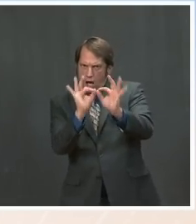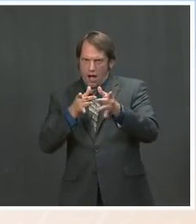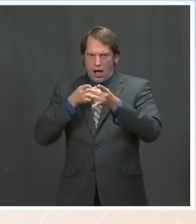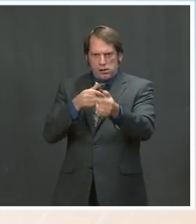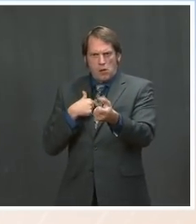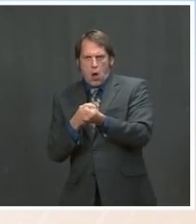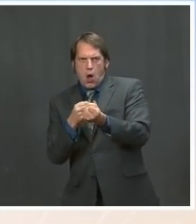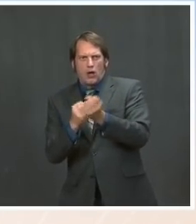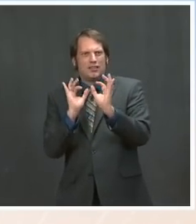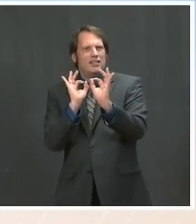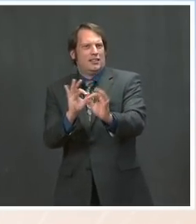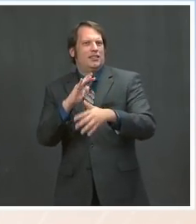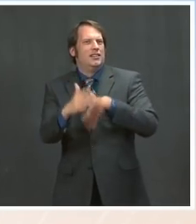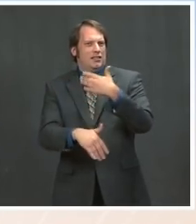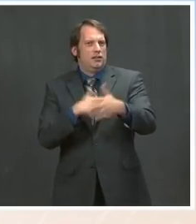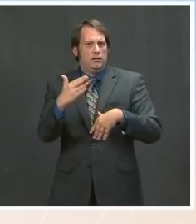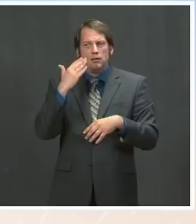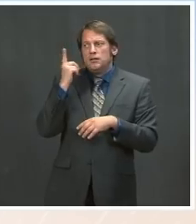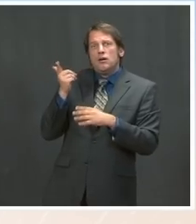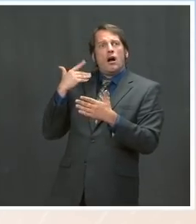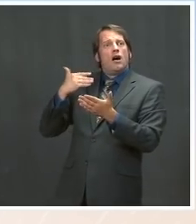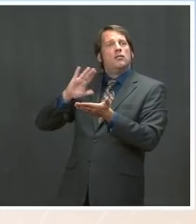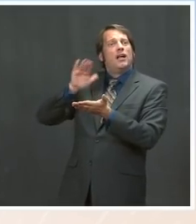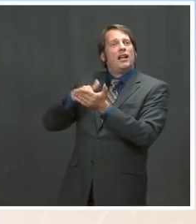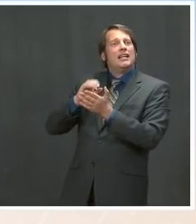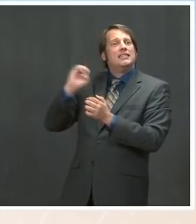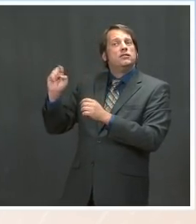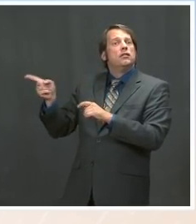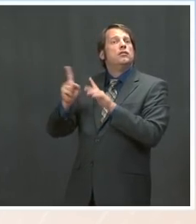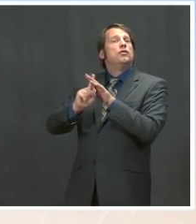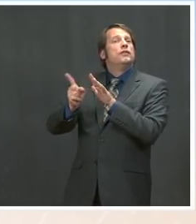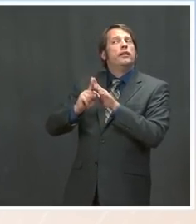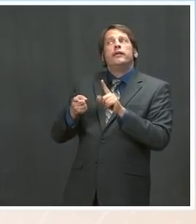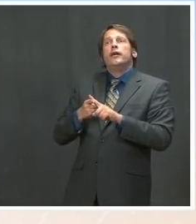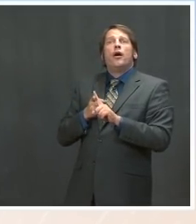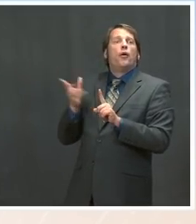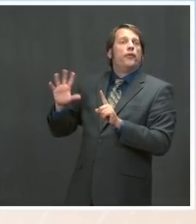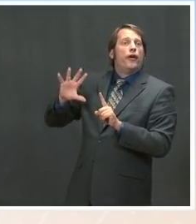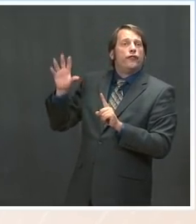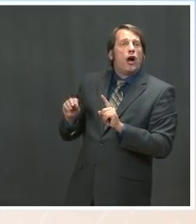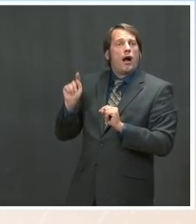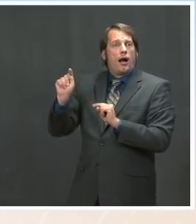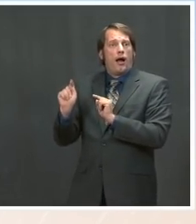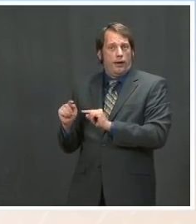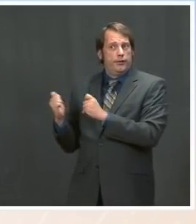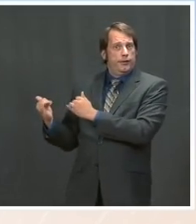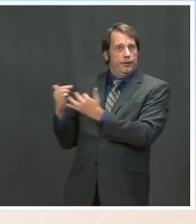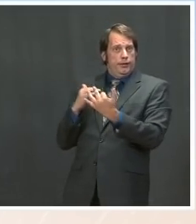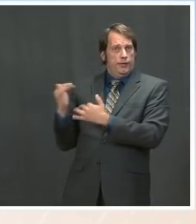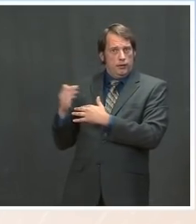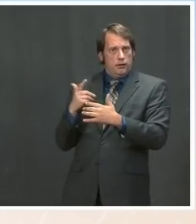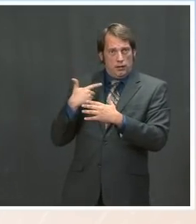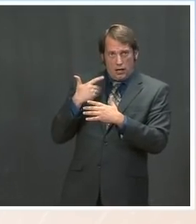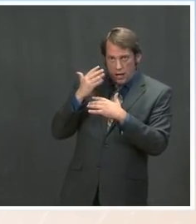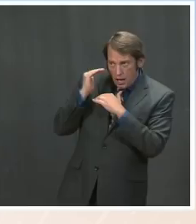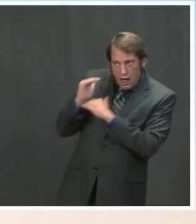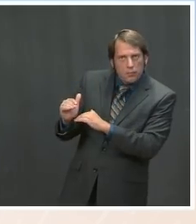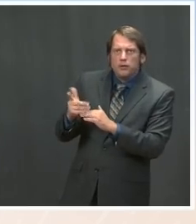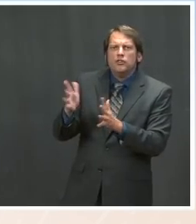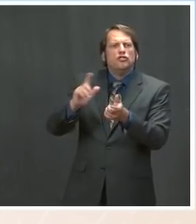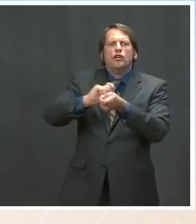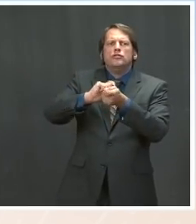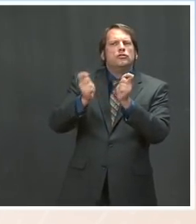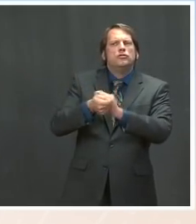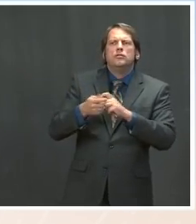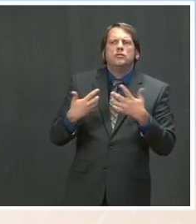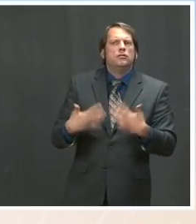East and Africa. We've changed that cap. We've changed that policy, I should say. So the cap — the number was always going to